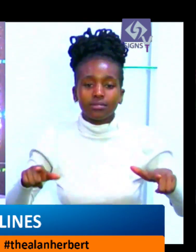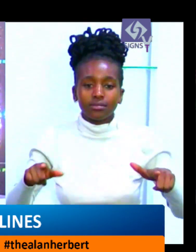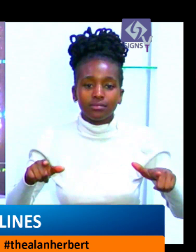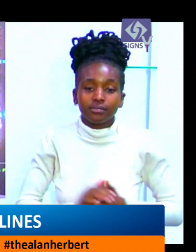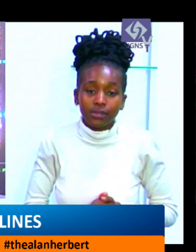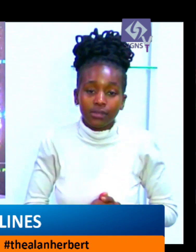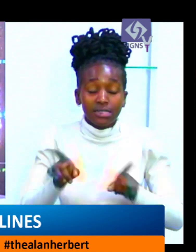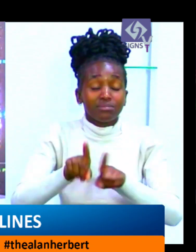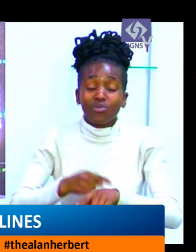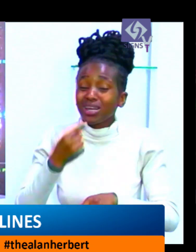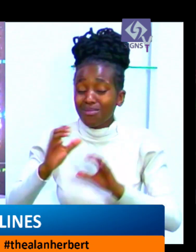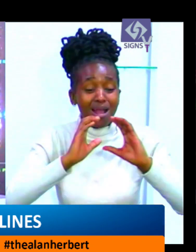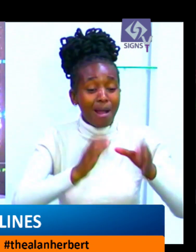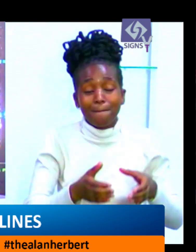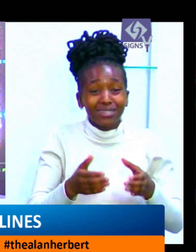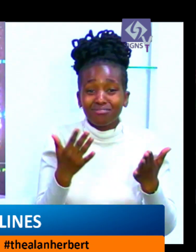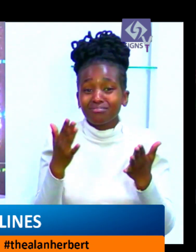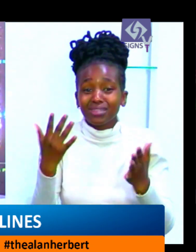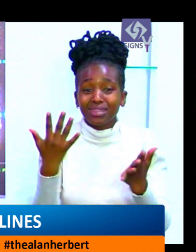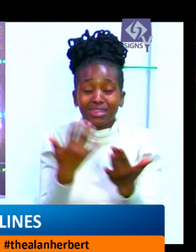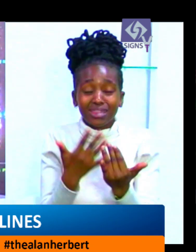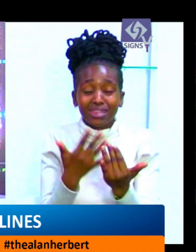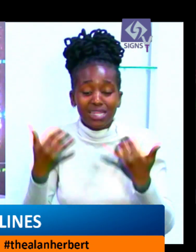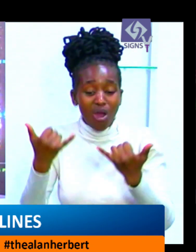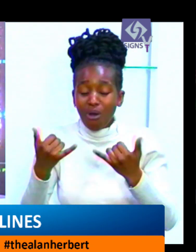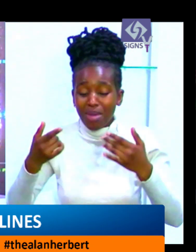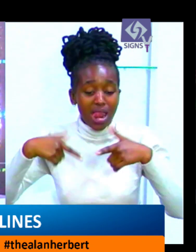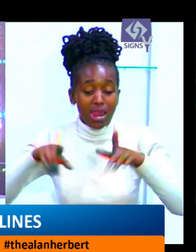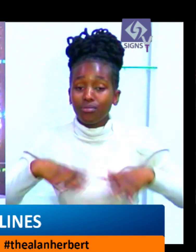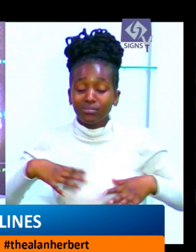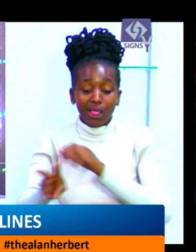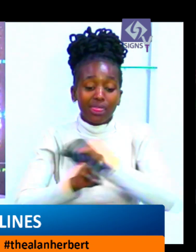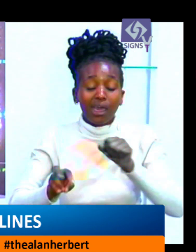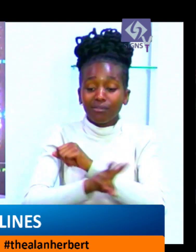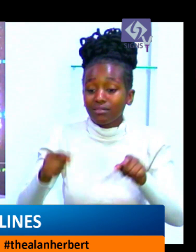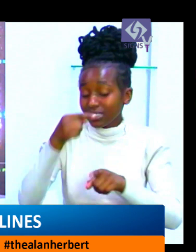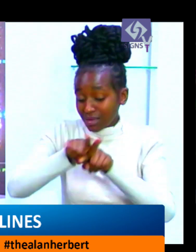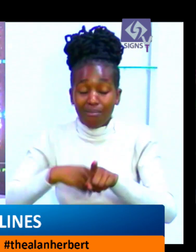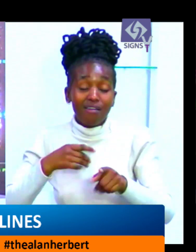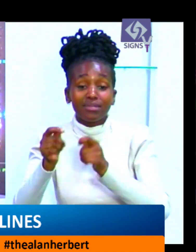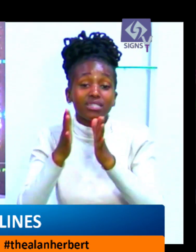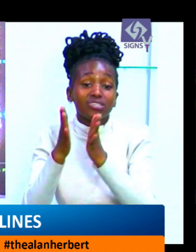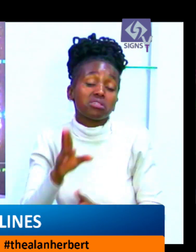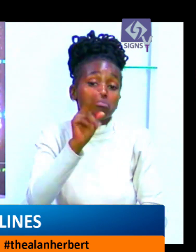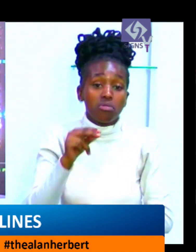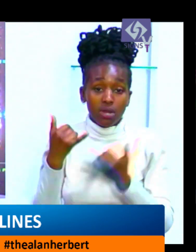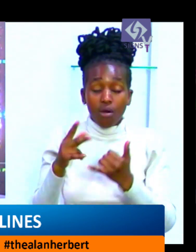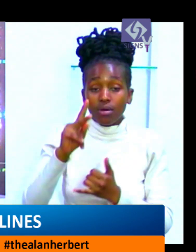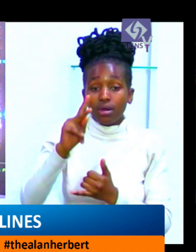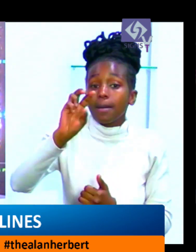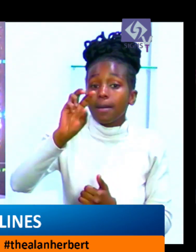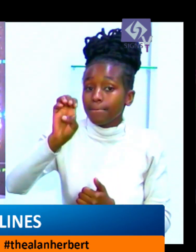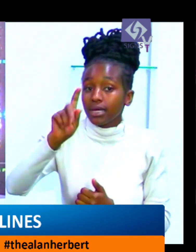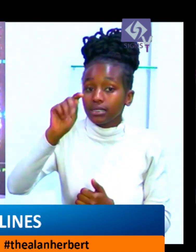the sinking company, but have also engaged in tactics to abuse the legal process by misleading the court into issuing all manner